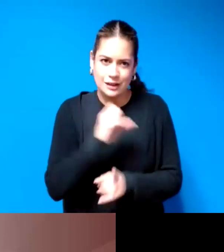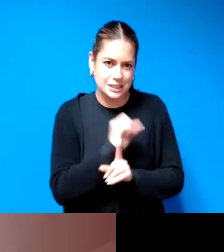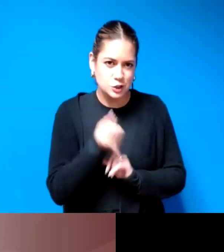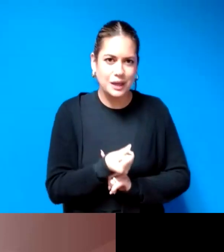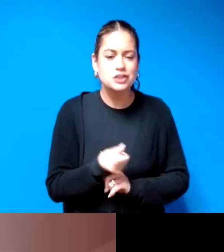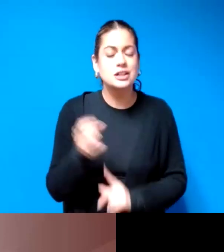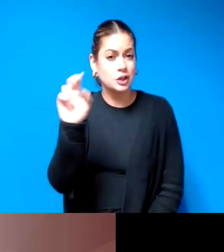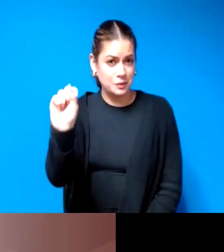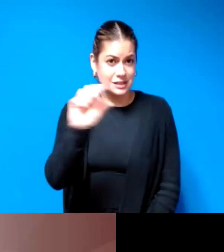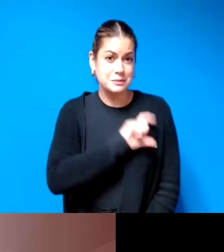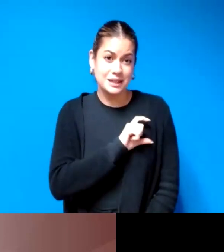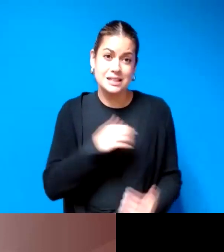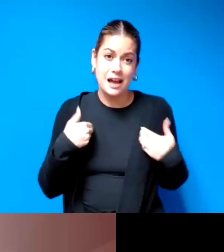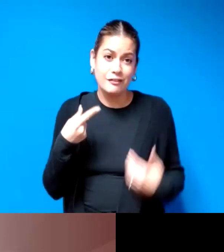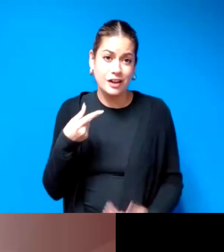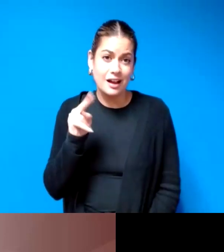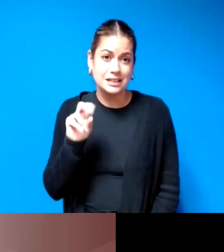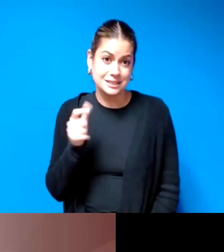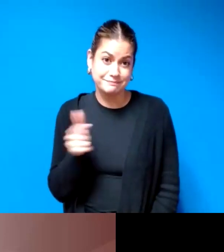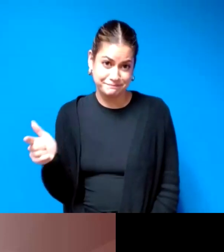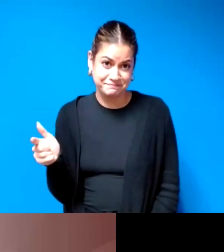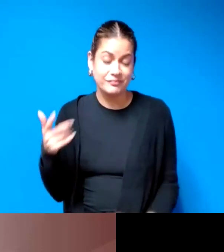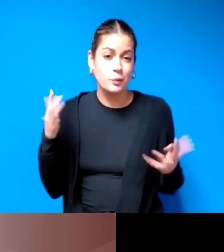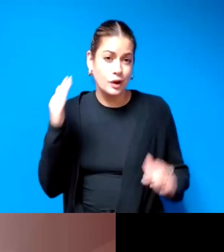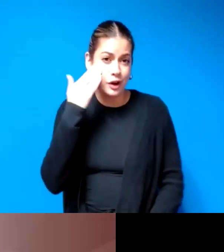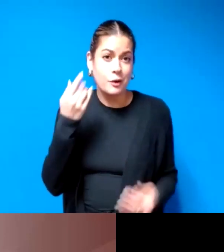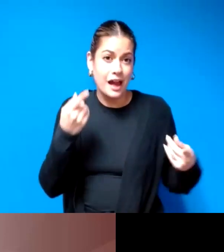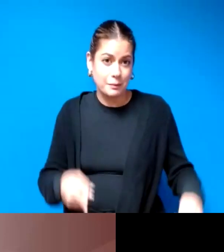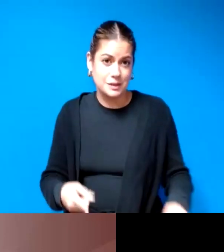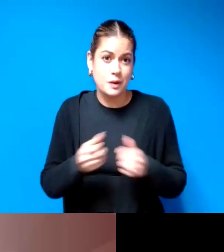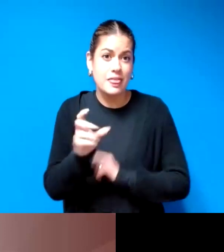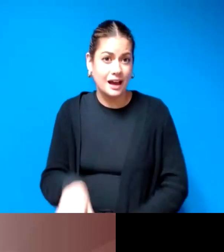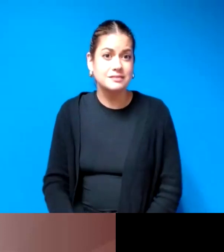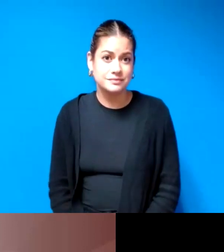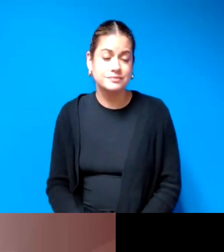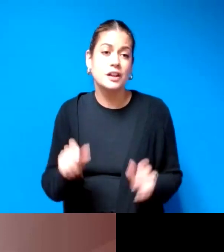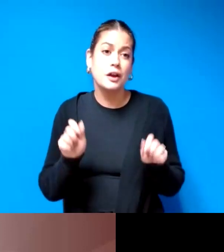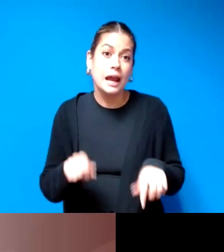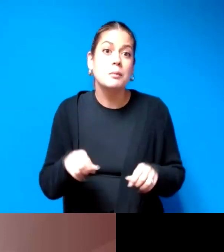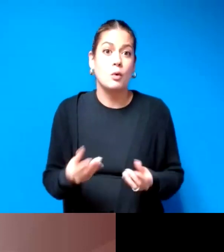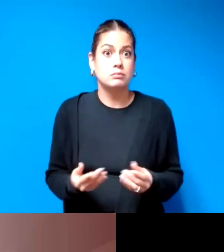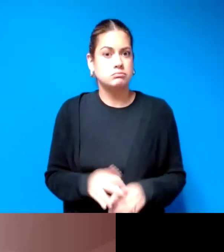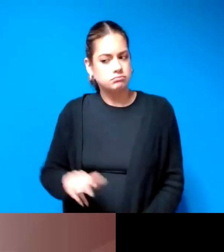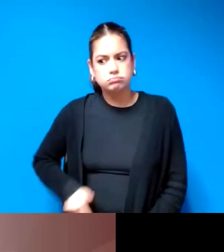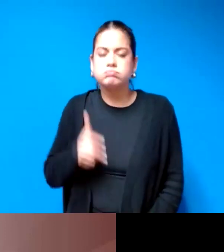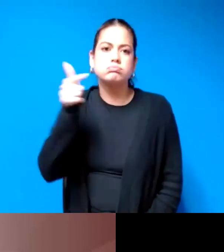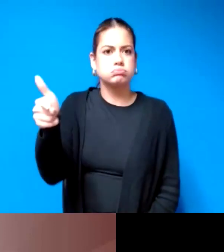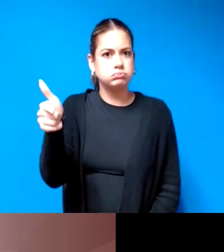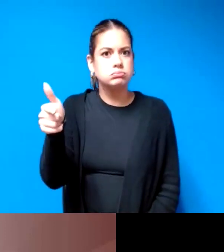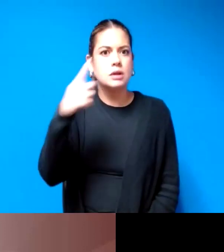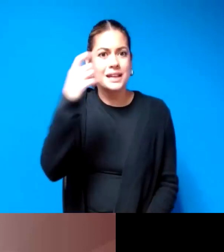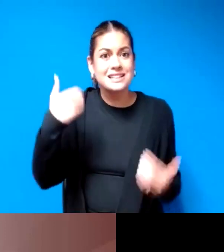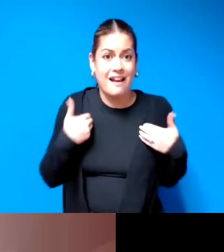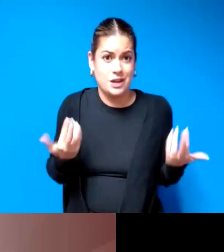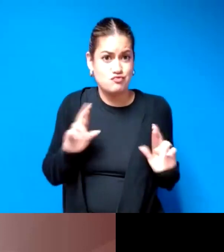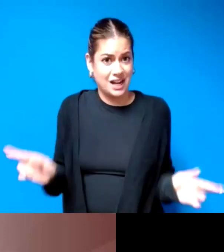us the police are armed and we know how that plays out in a lot of situations that they are able to use a more lethal amount of force because they they have